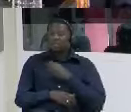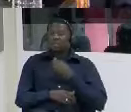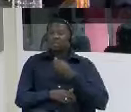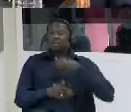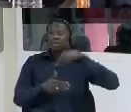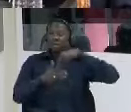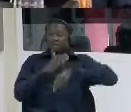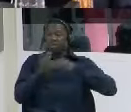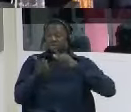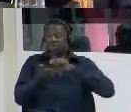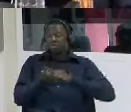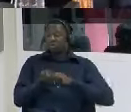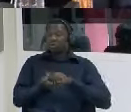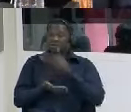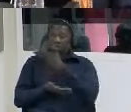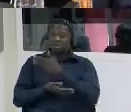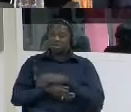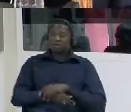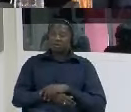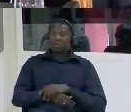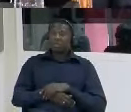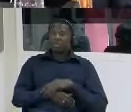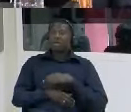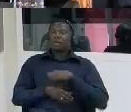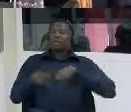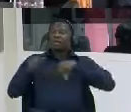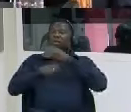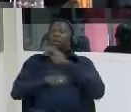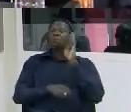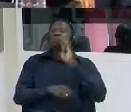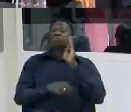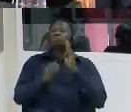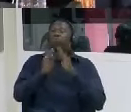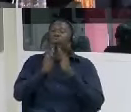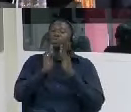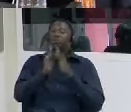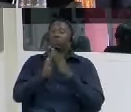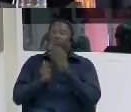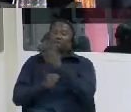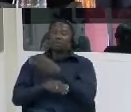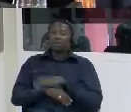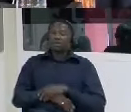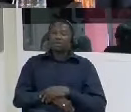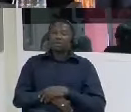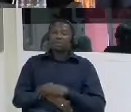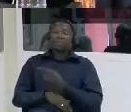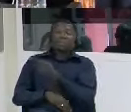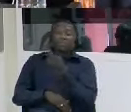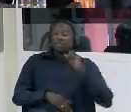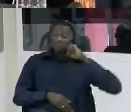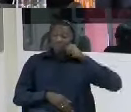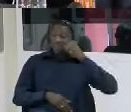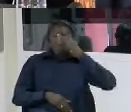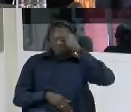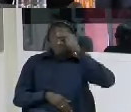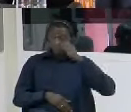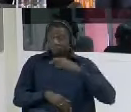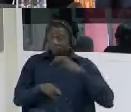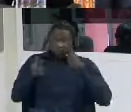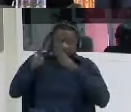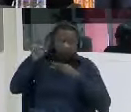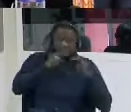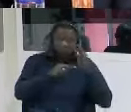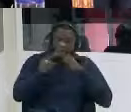they were looking for me around the provinces they thought that i will be going to the provinces because i you know i'm from the cop provinces